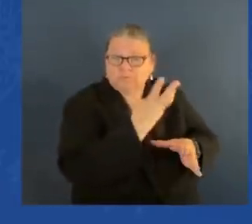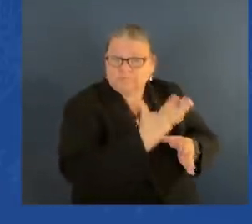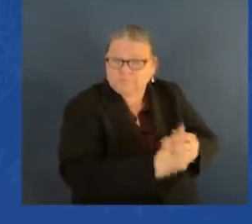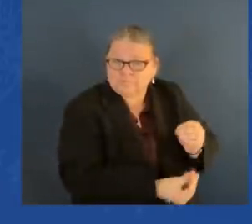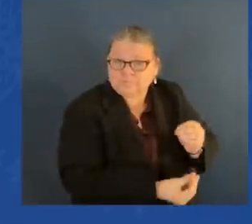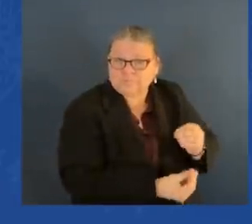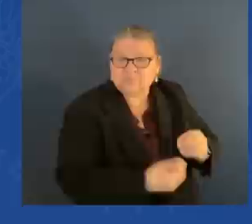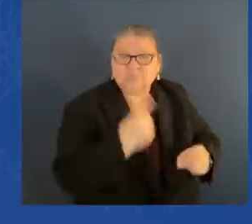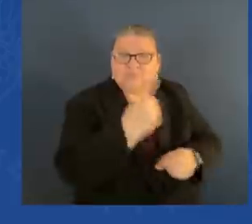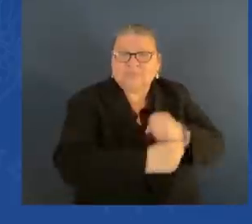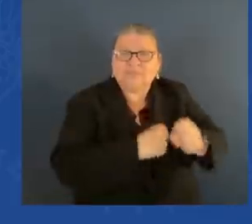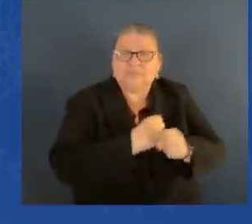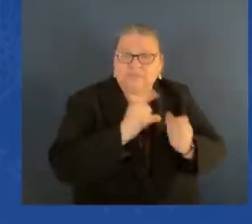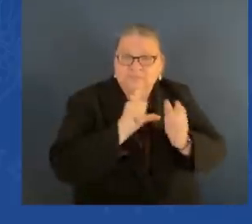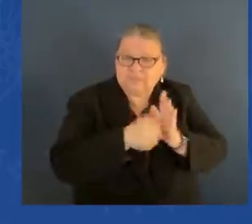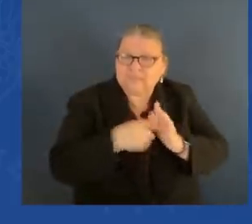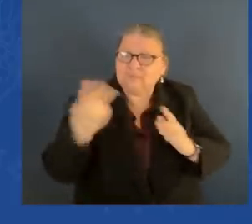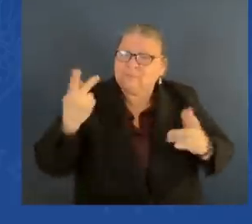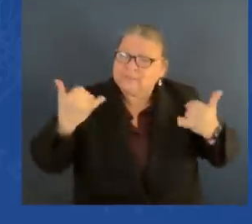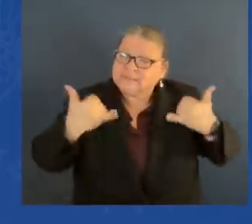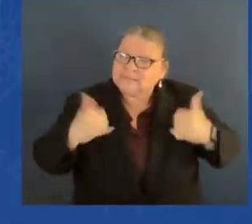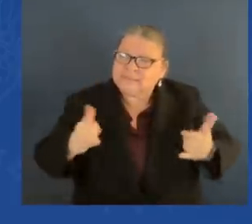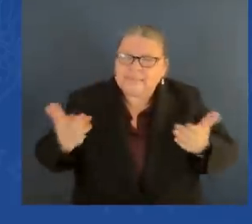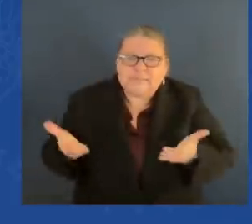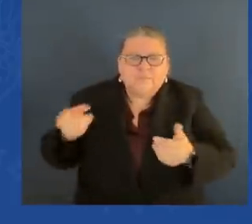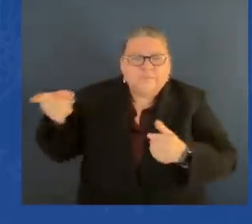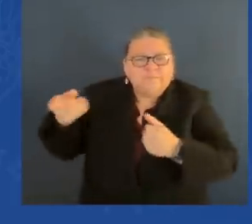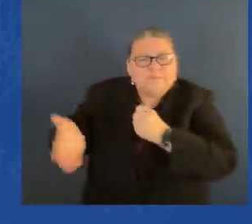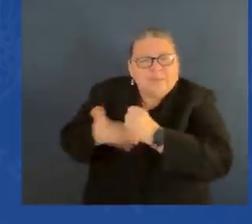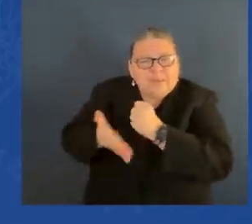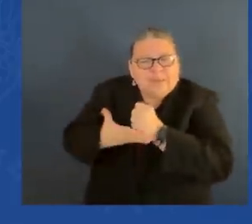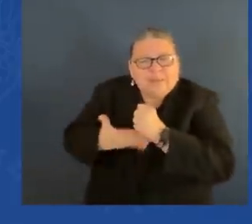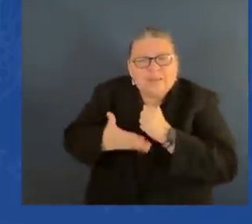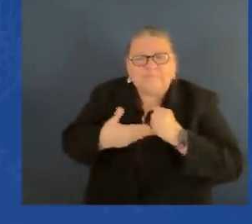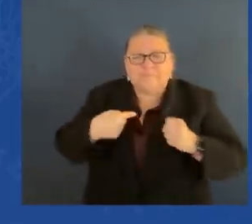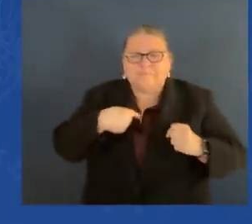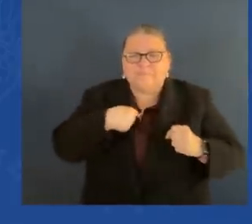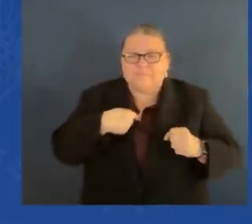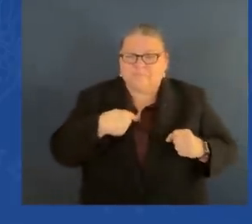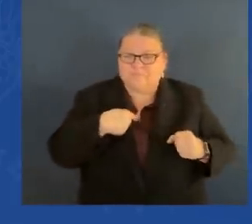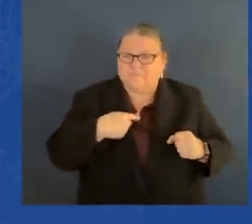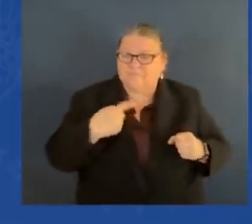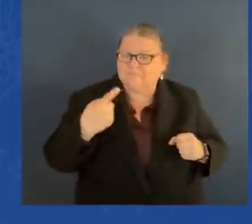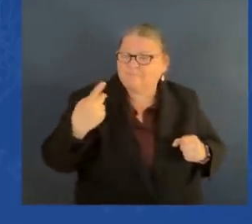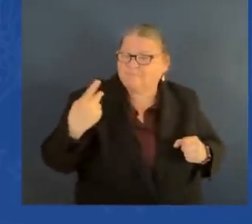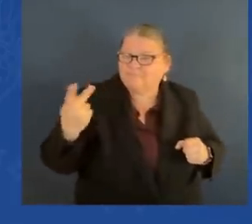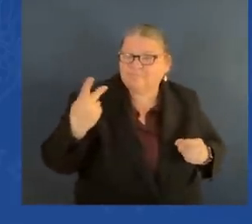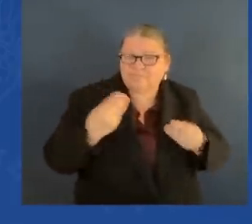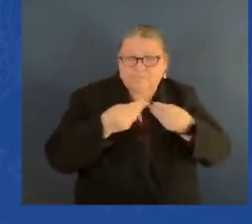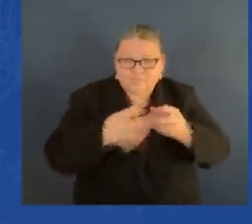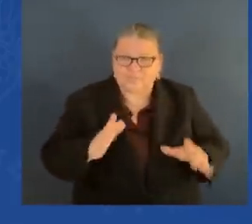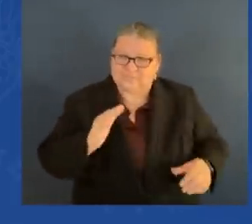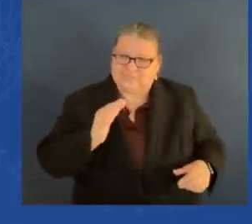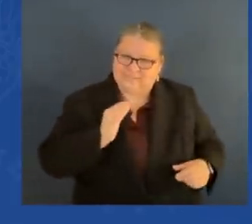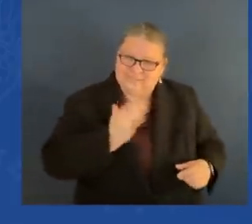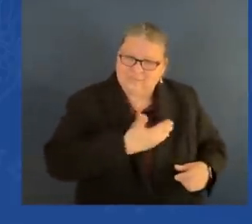when Jill and I lost our son Beau to brain cancer after a year in Iraq.